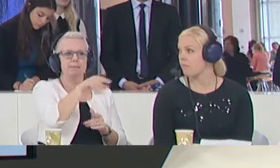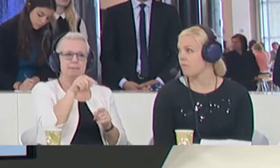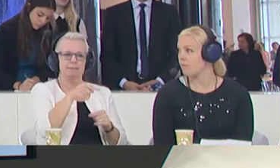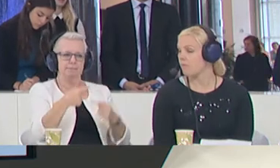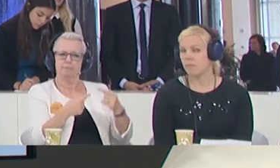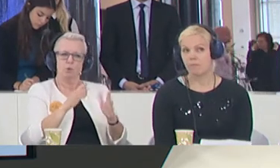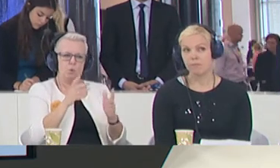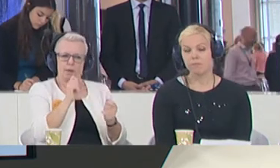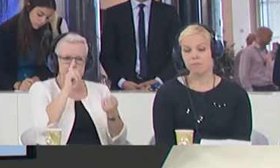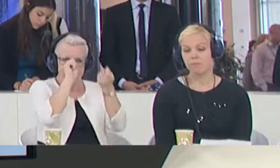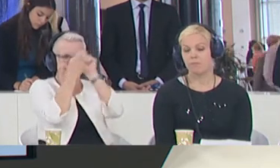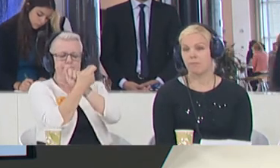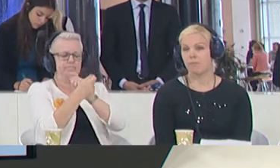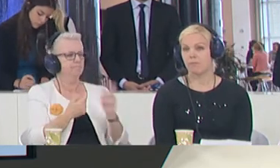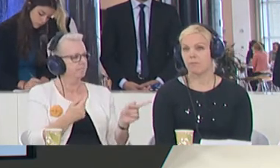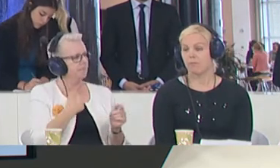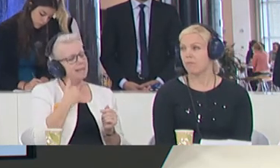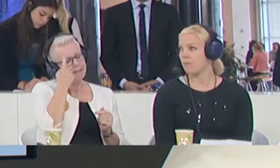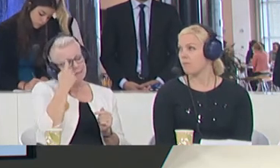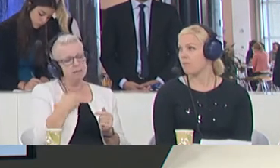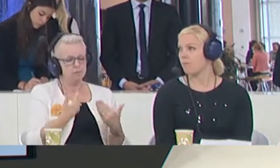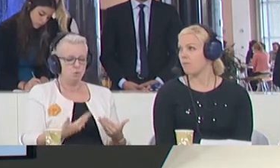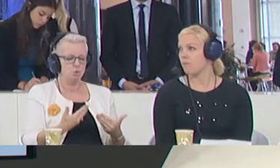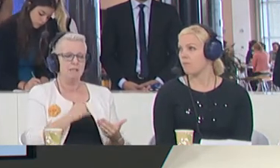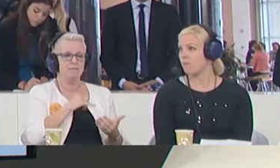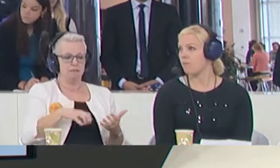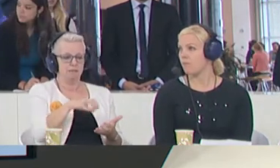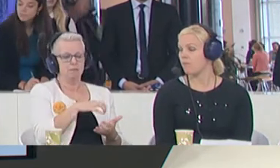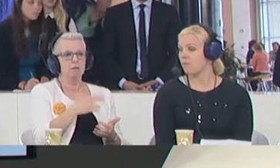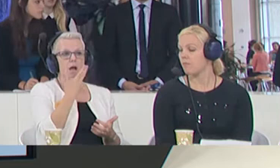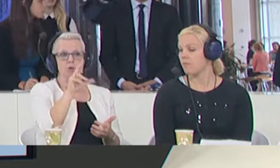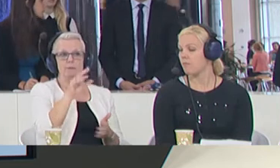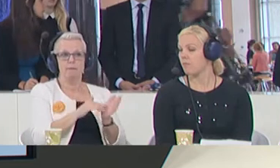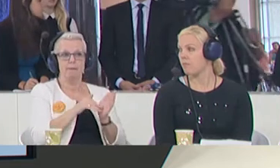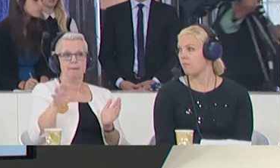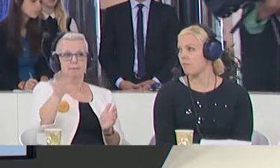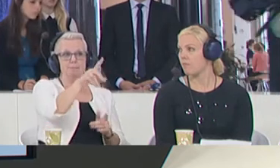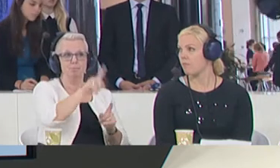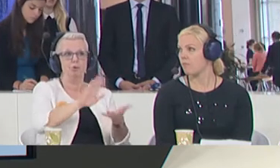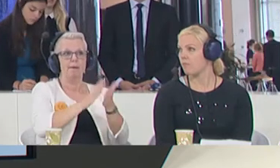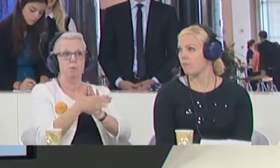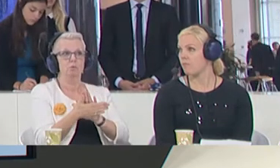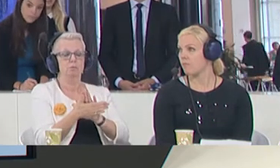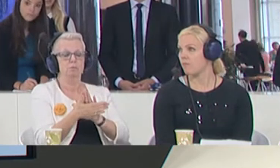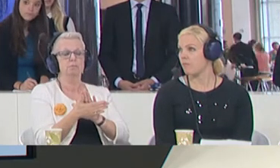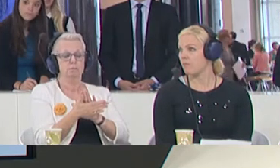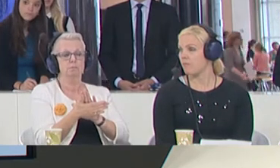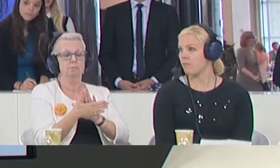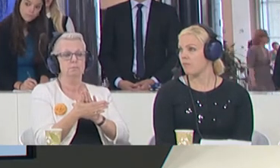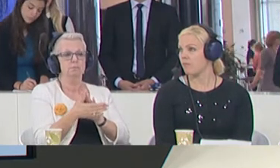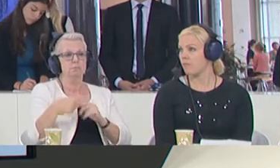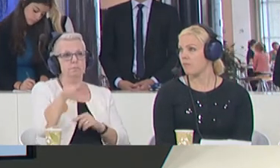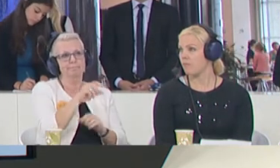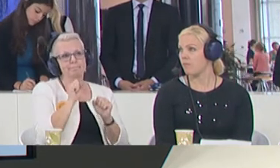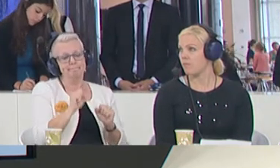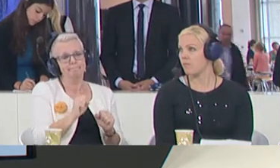policy? Well, I think that today we have a situation with 28 member states that have to agree on some of these measures. And I can